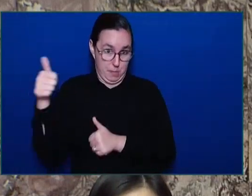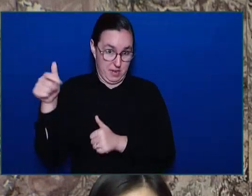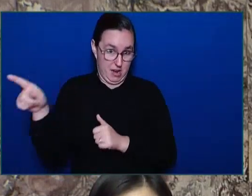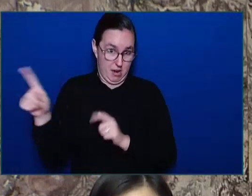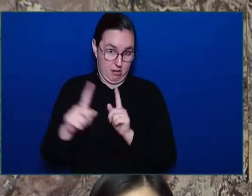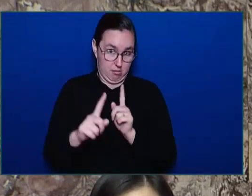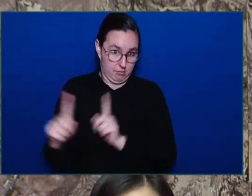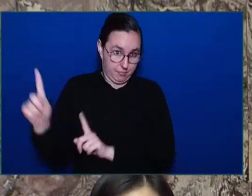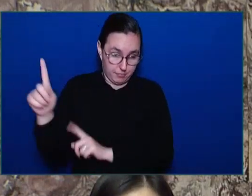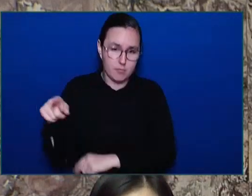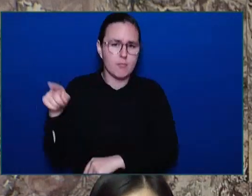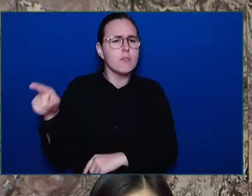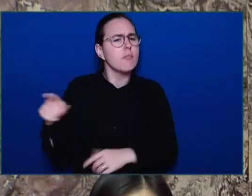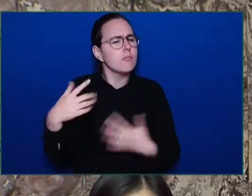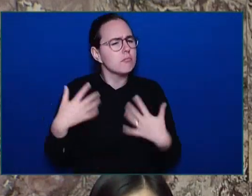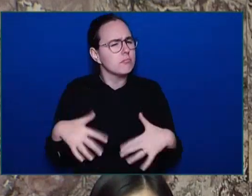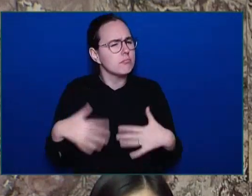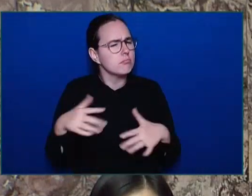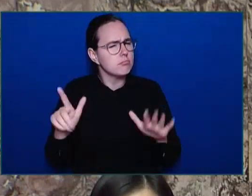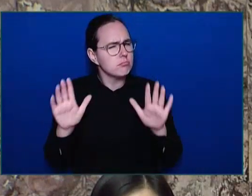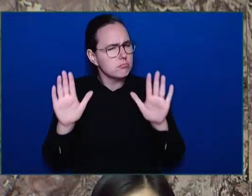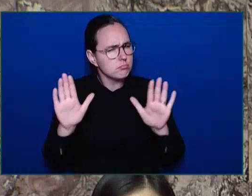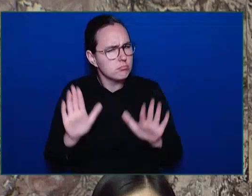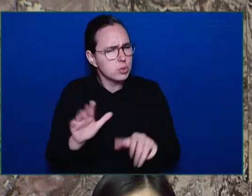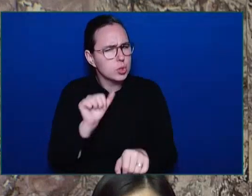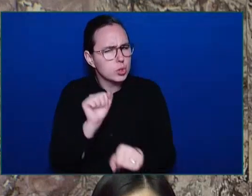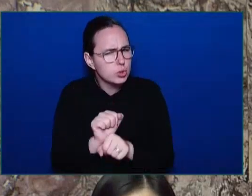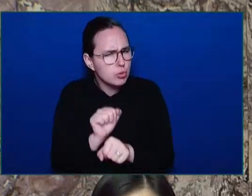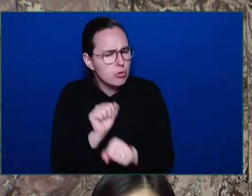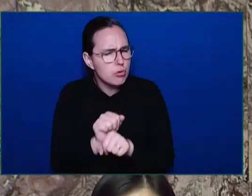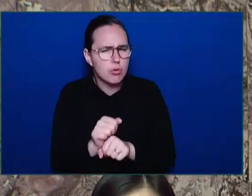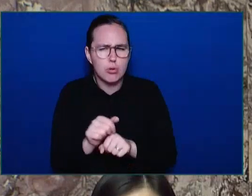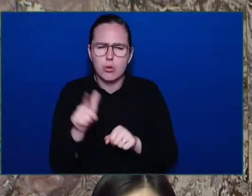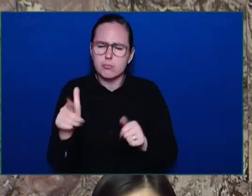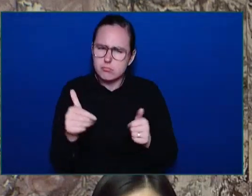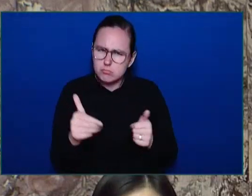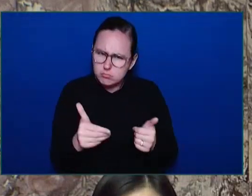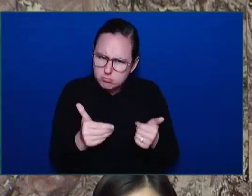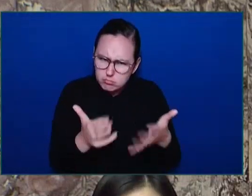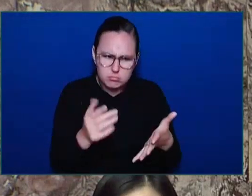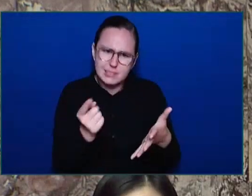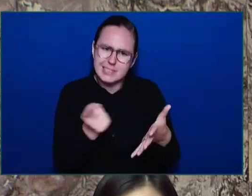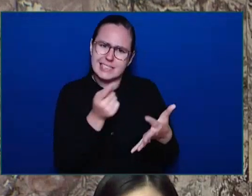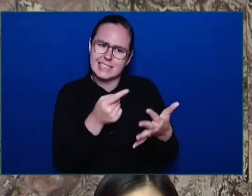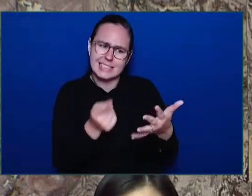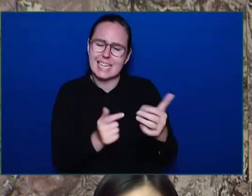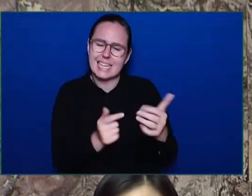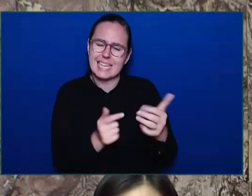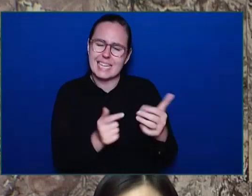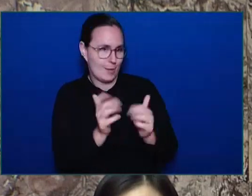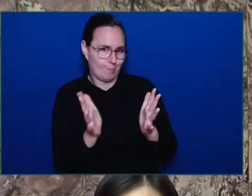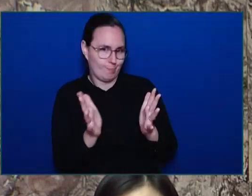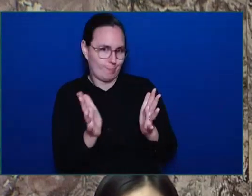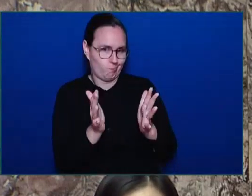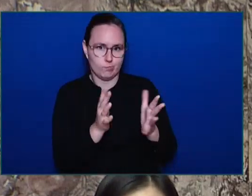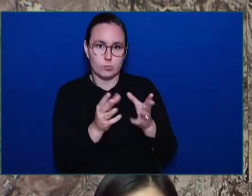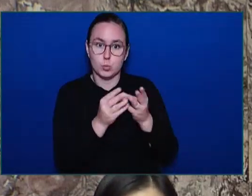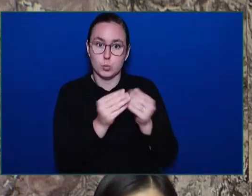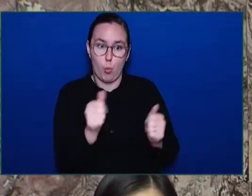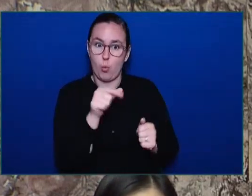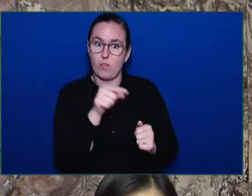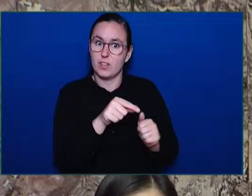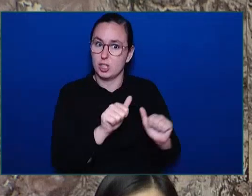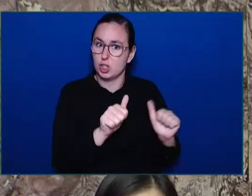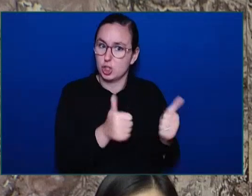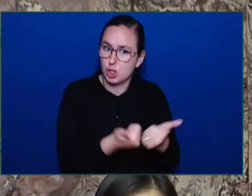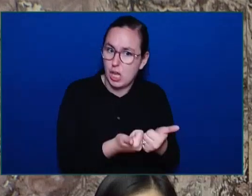of bringing forward initiatives that are going to deal with some of the challenges that we're facing in communities. We have seen funding increases now in terms